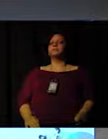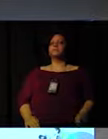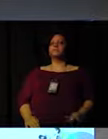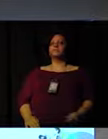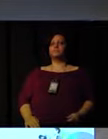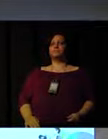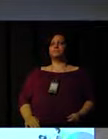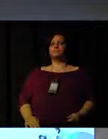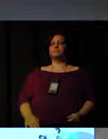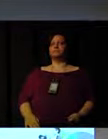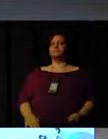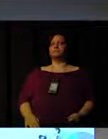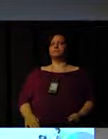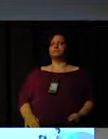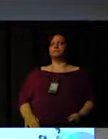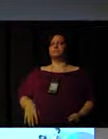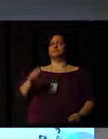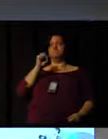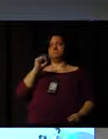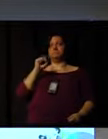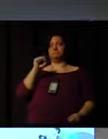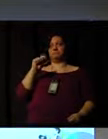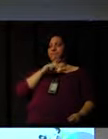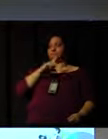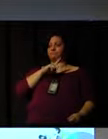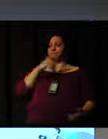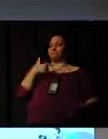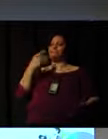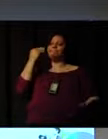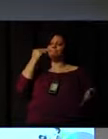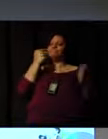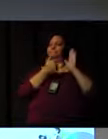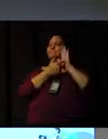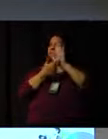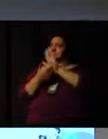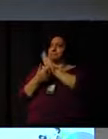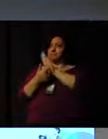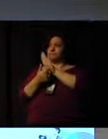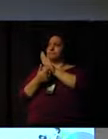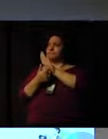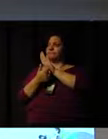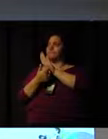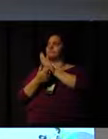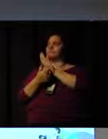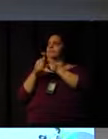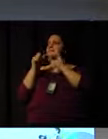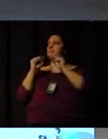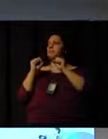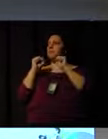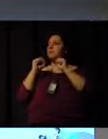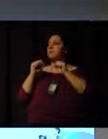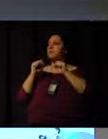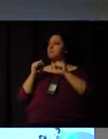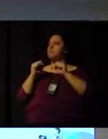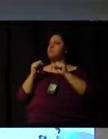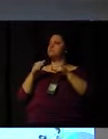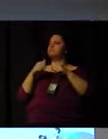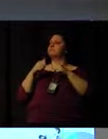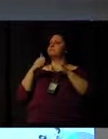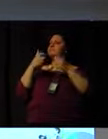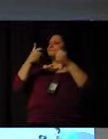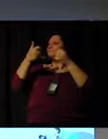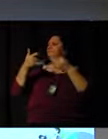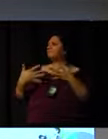can have what I try to present, a system that can define and that can validate, that can